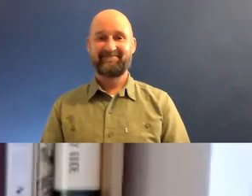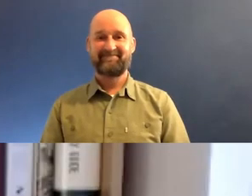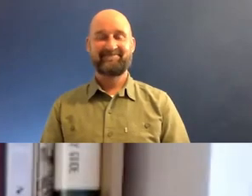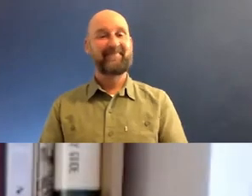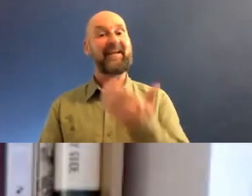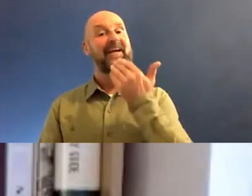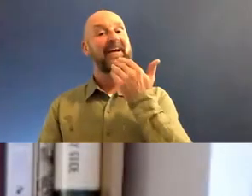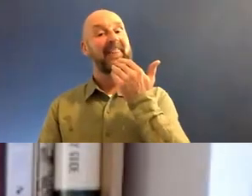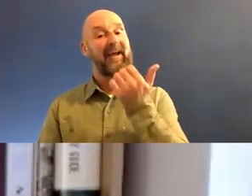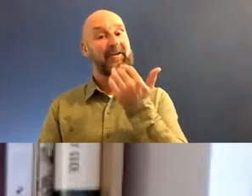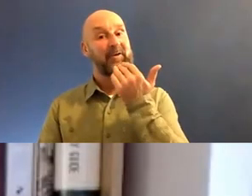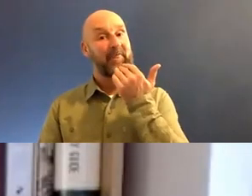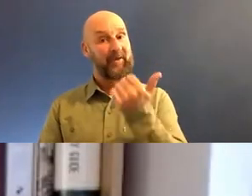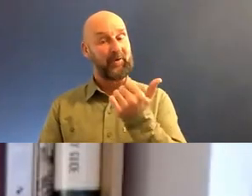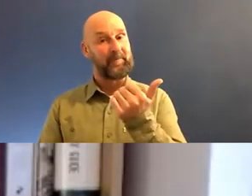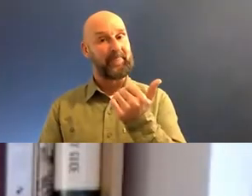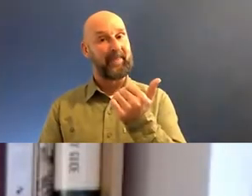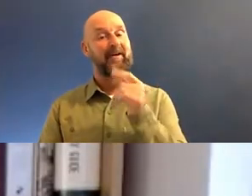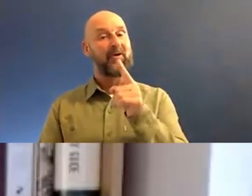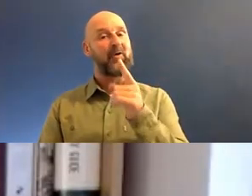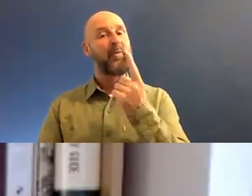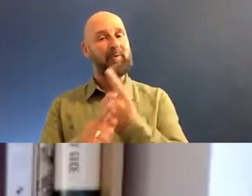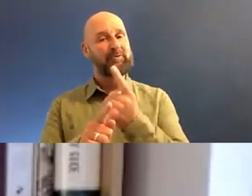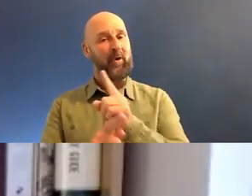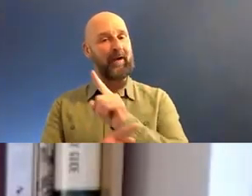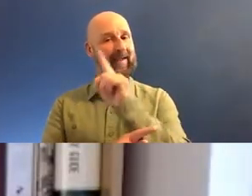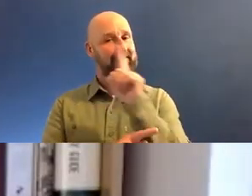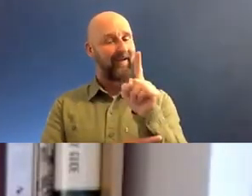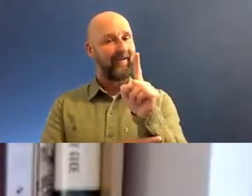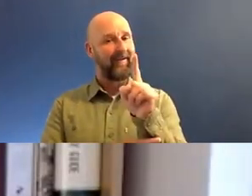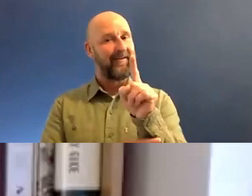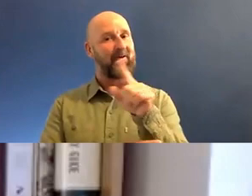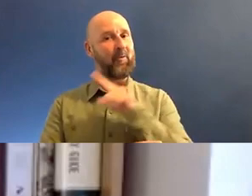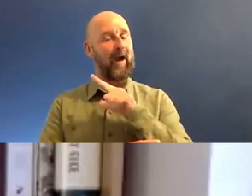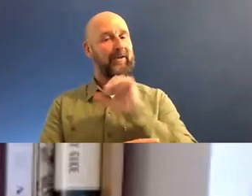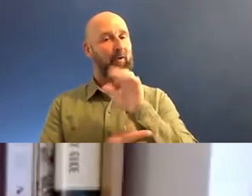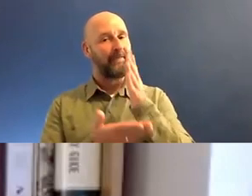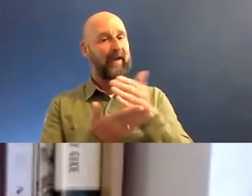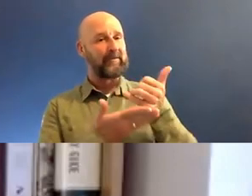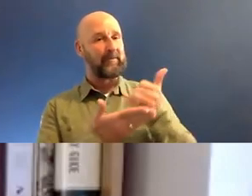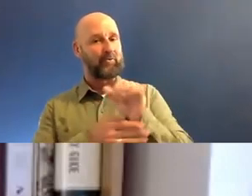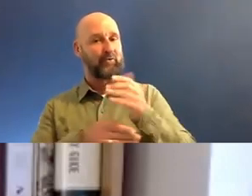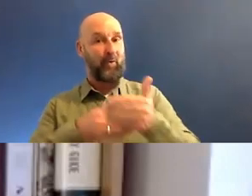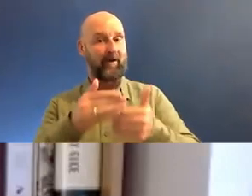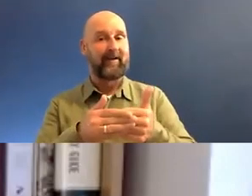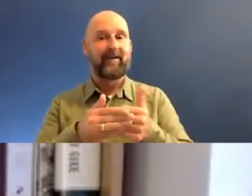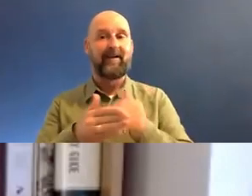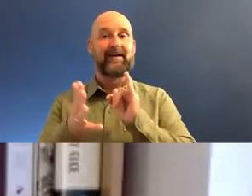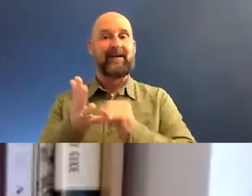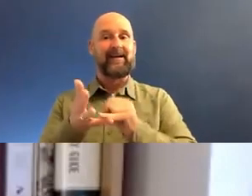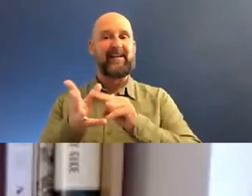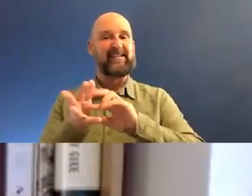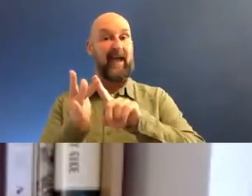Thank you. Thank you for that. We, we may well come back to those, those questions about, about how your faith supports your work. I'm going to move on to Samir now,